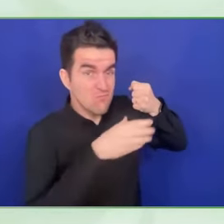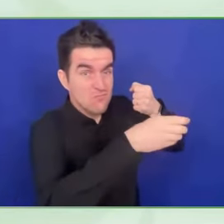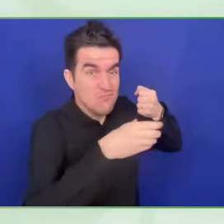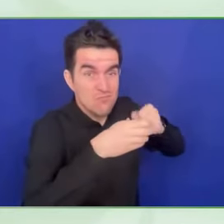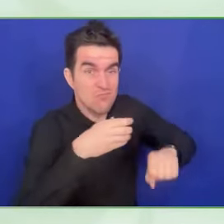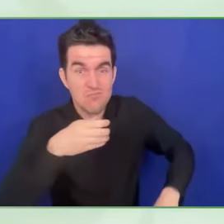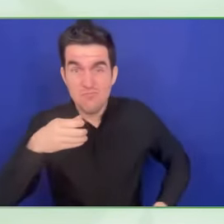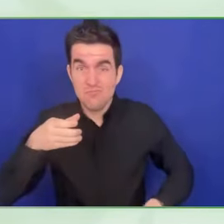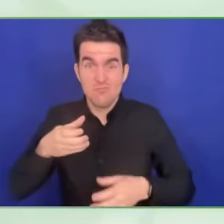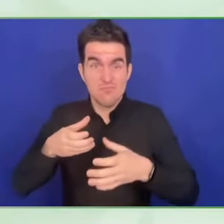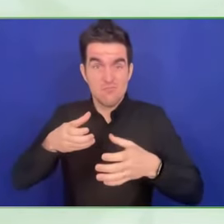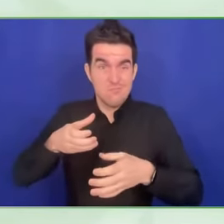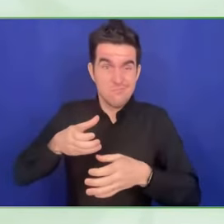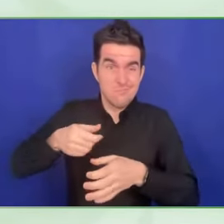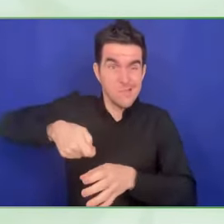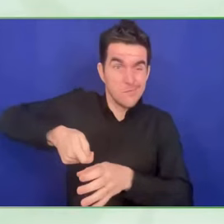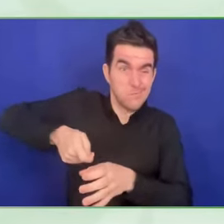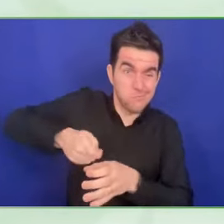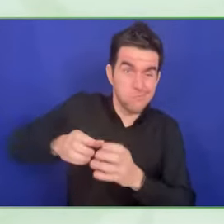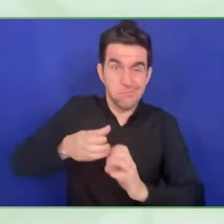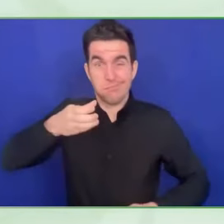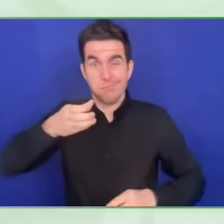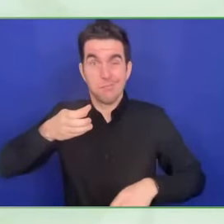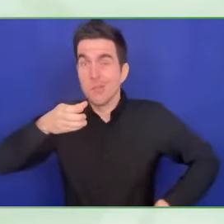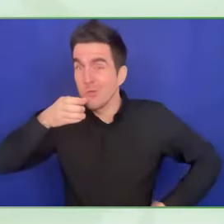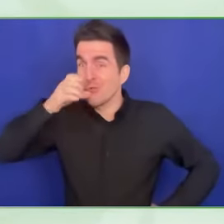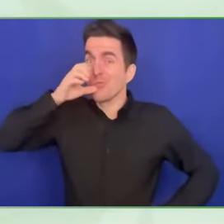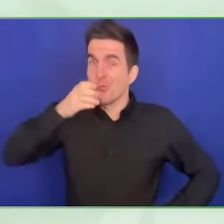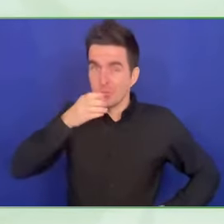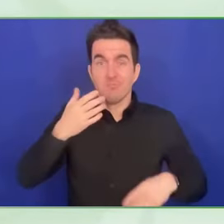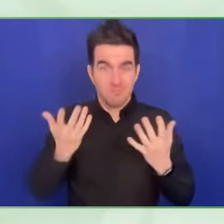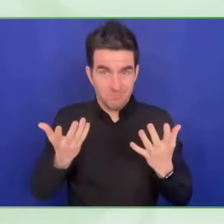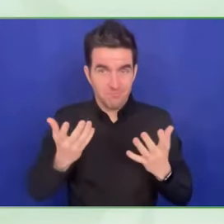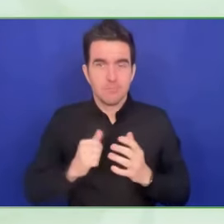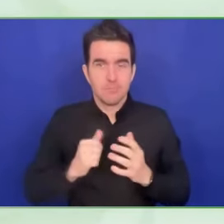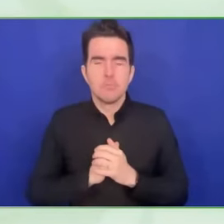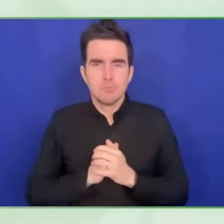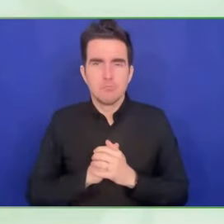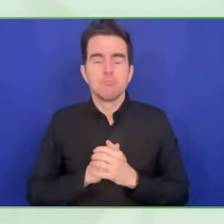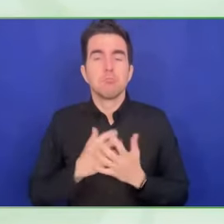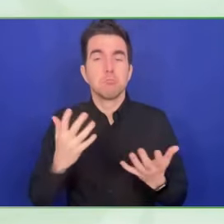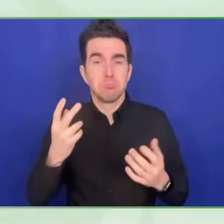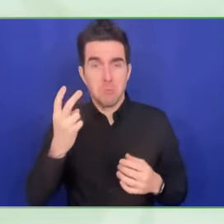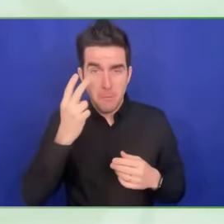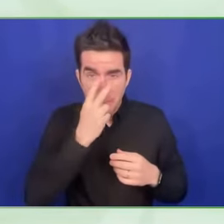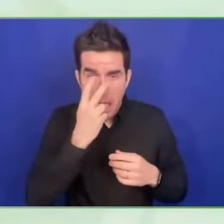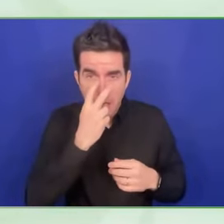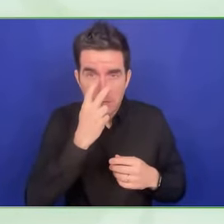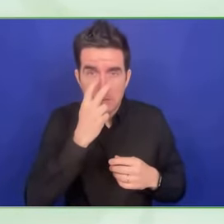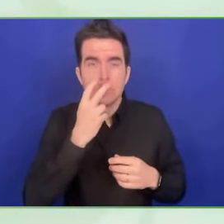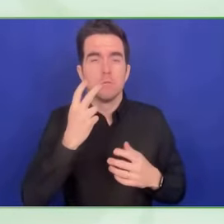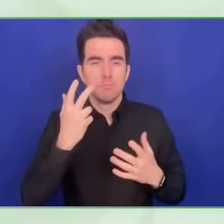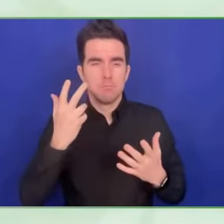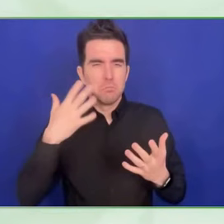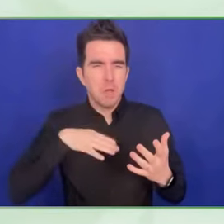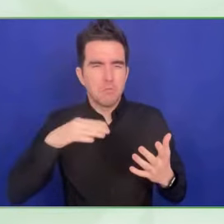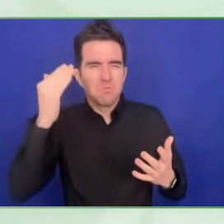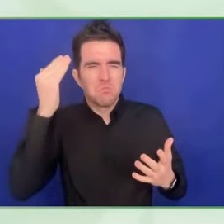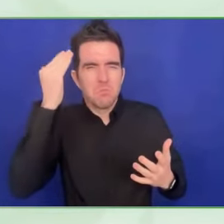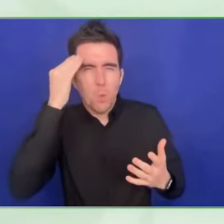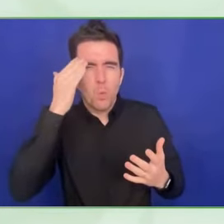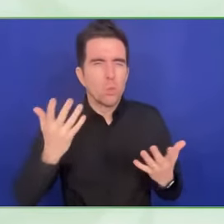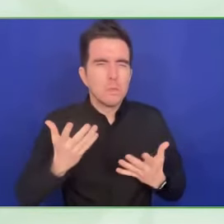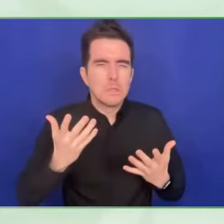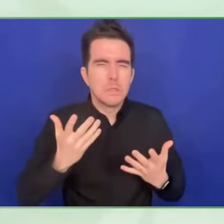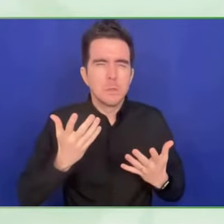focus the beverage and then process the image that you are focusing and know what kind of